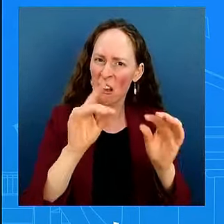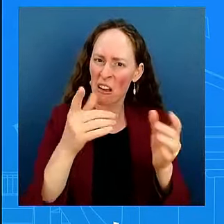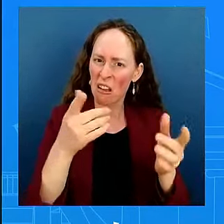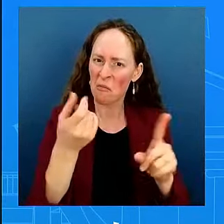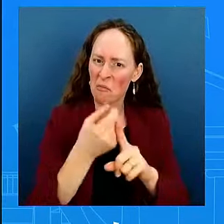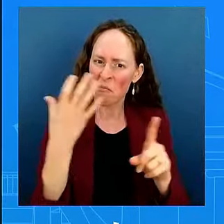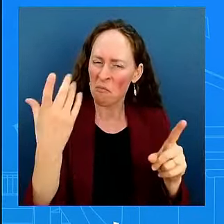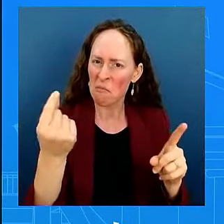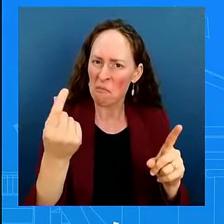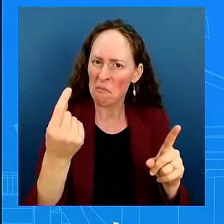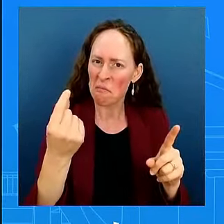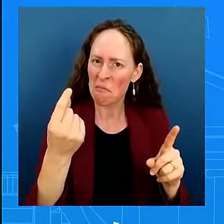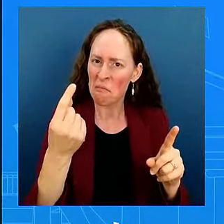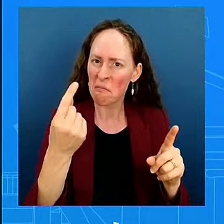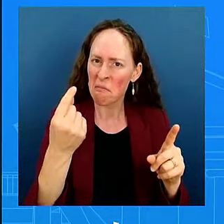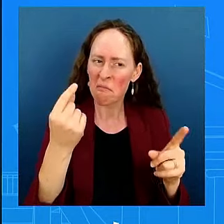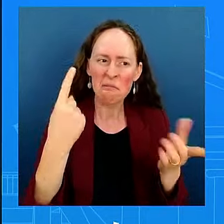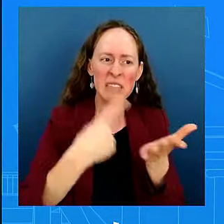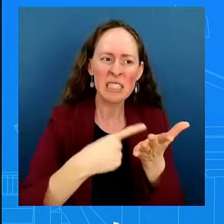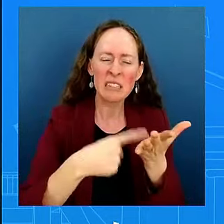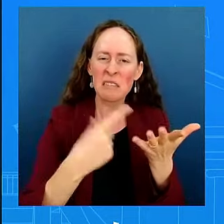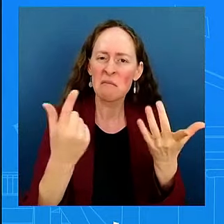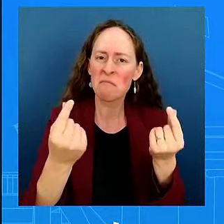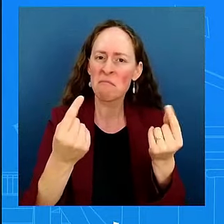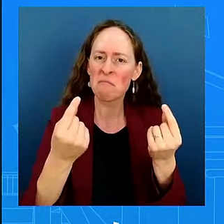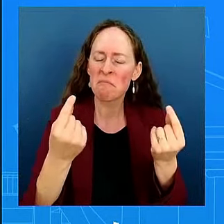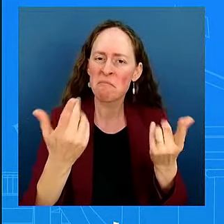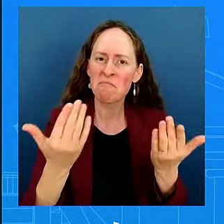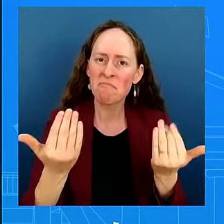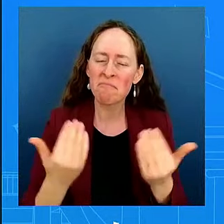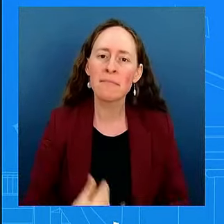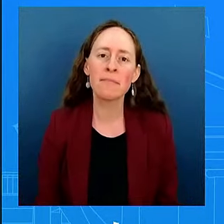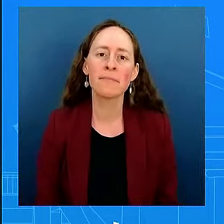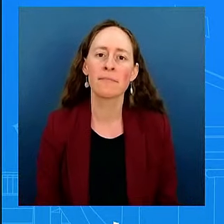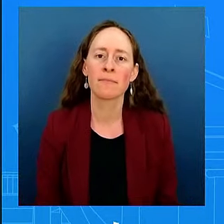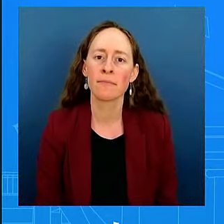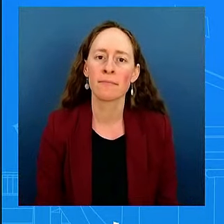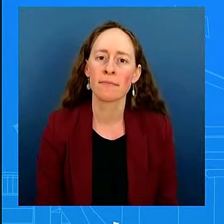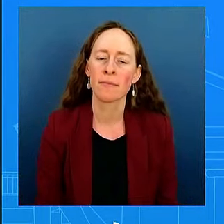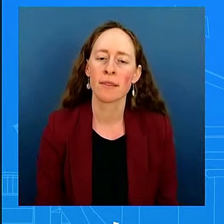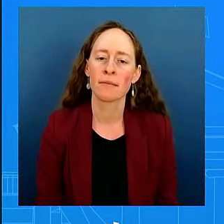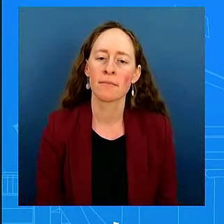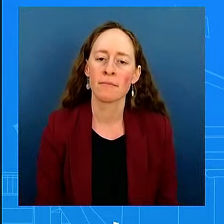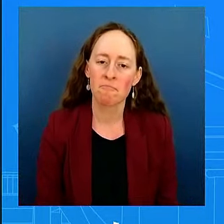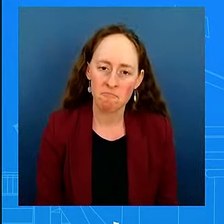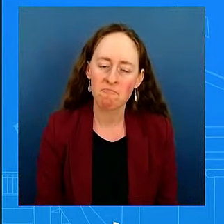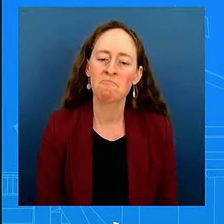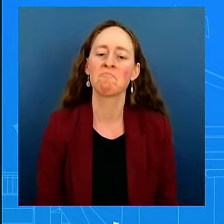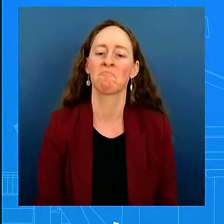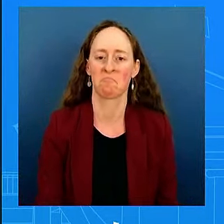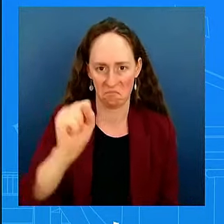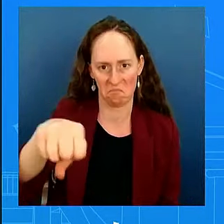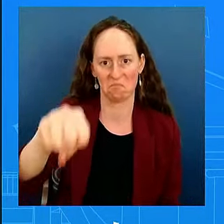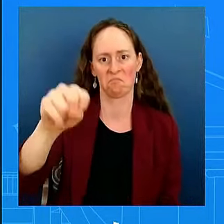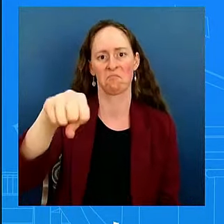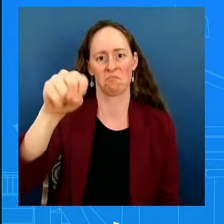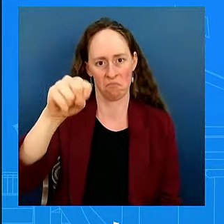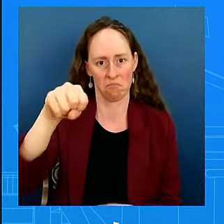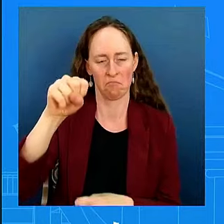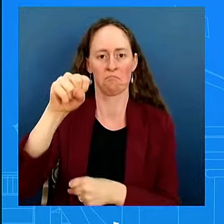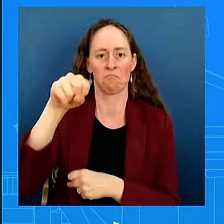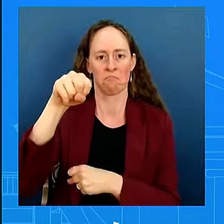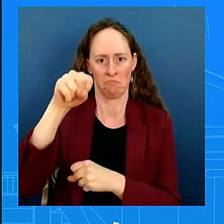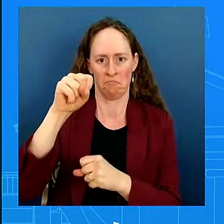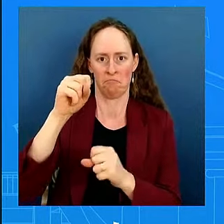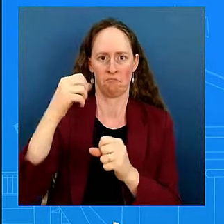his aides are in regular touch on a daily basis on this particular issue of trying to get this hostage